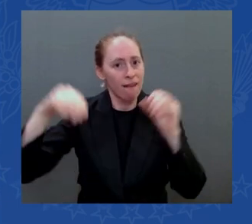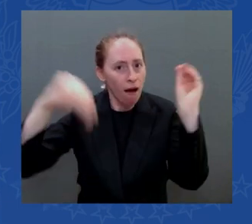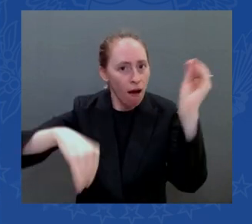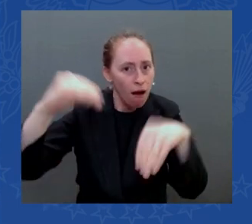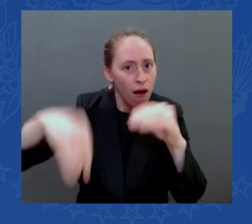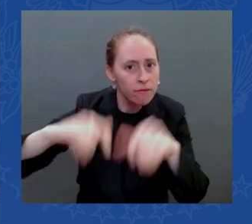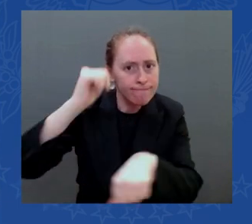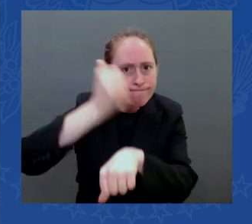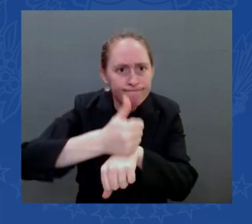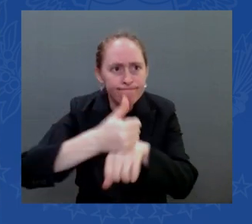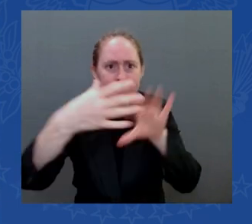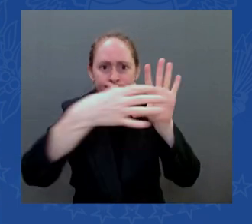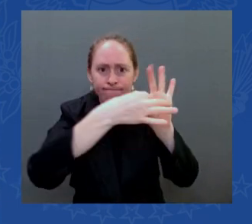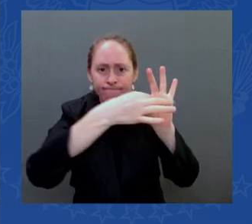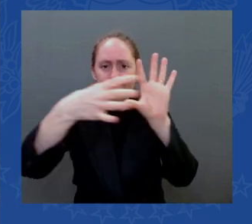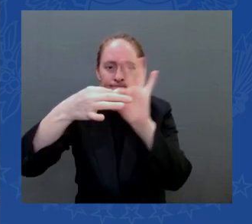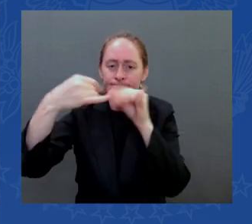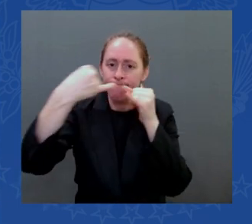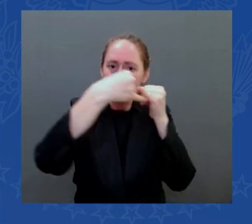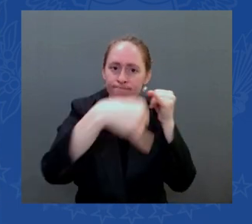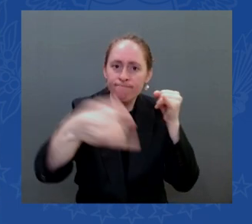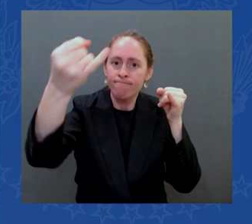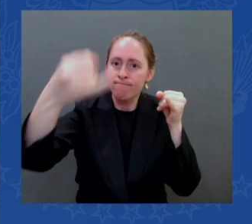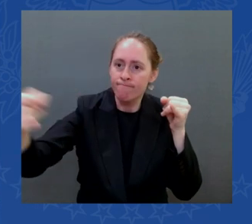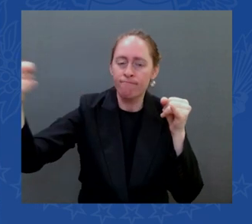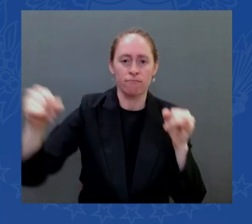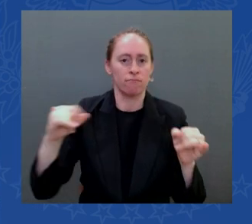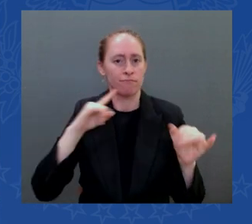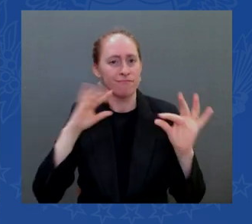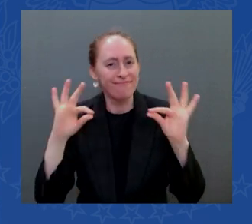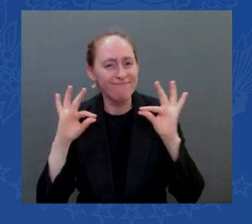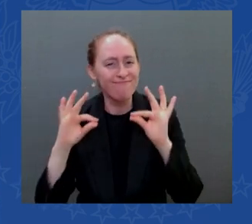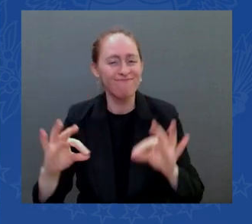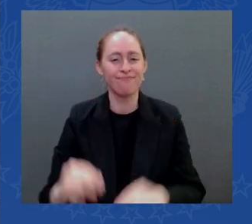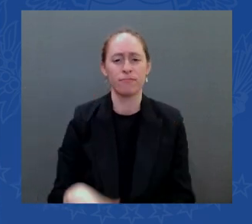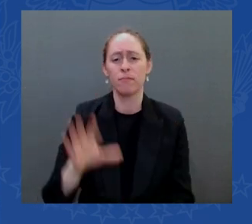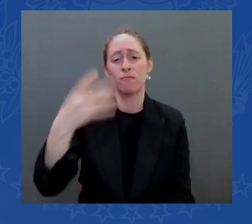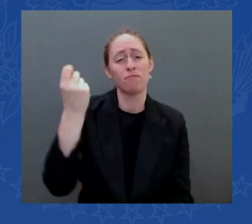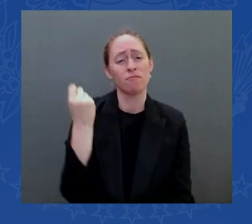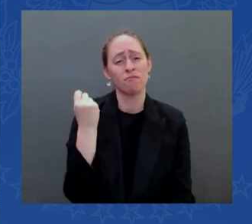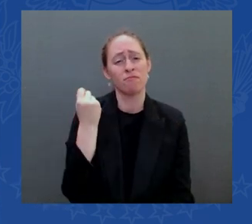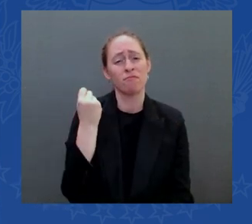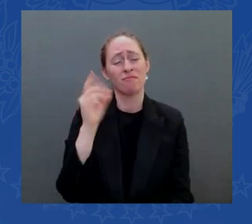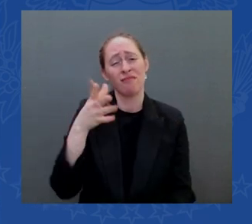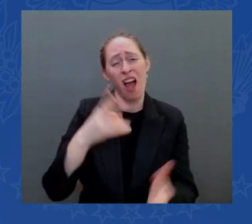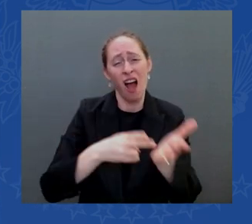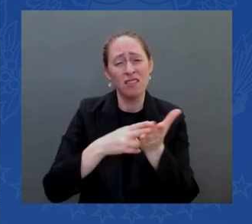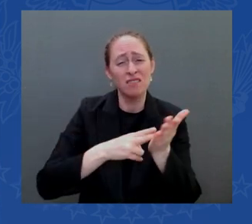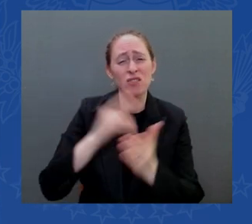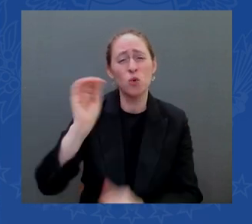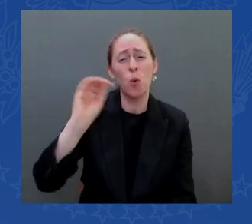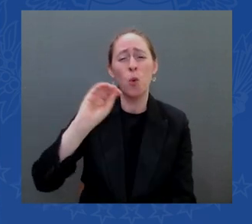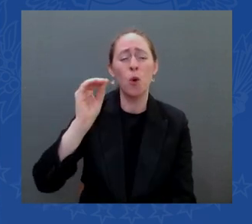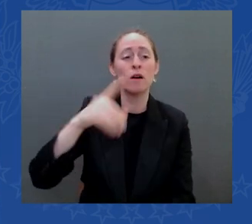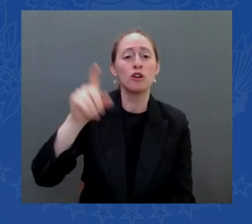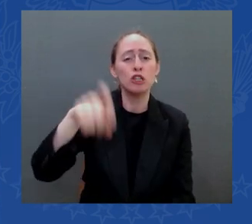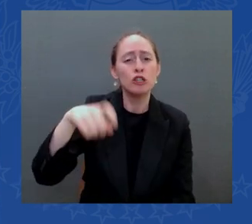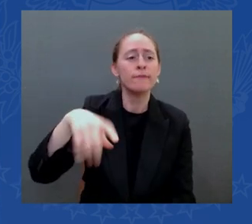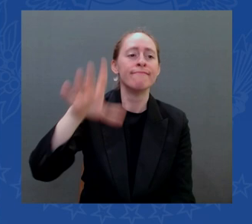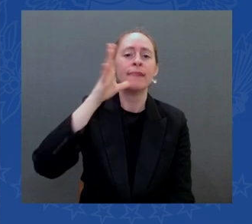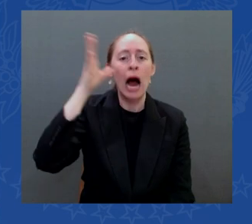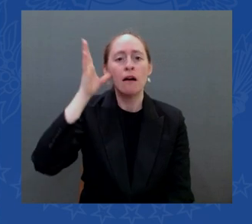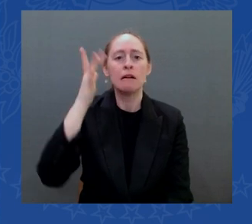mcdonald's parking lot literally so that their child can get access to high-speed internet to do their homework over the internet